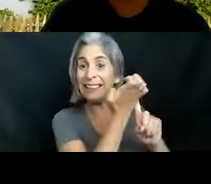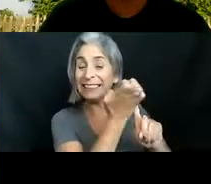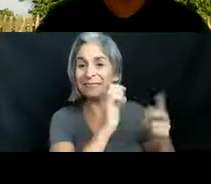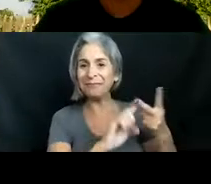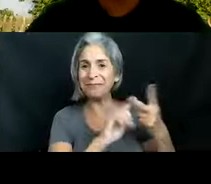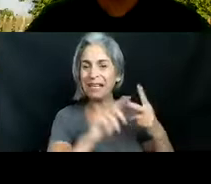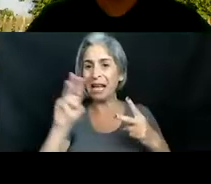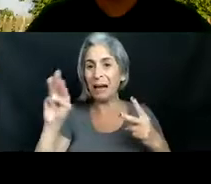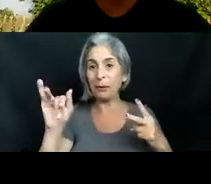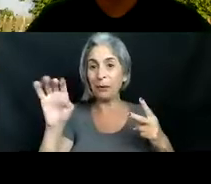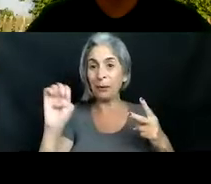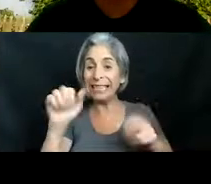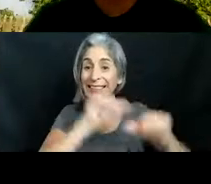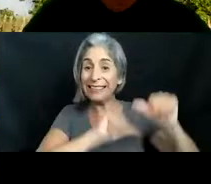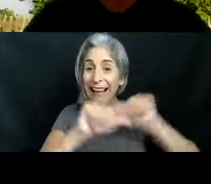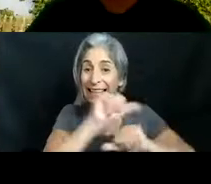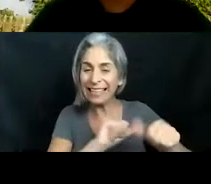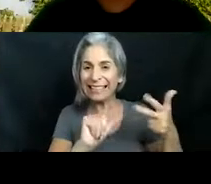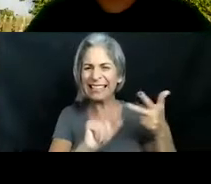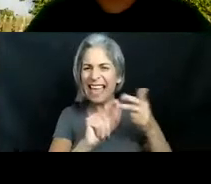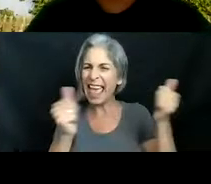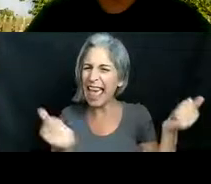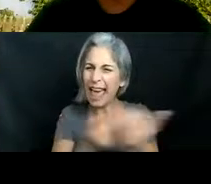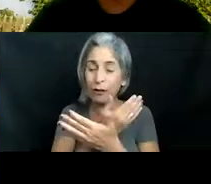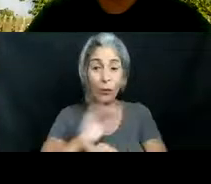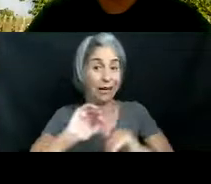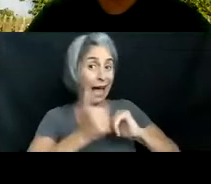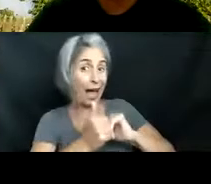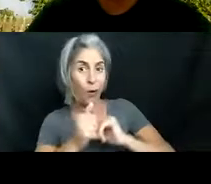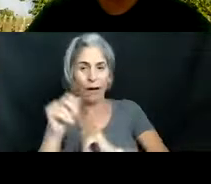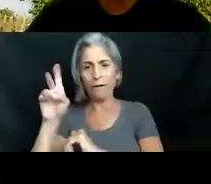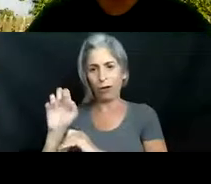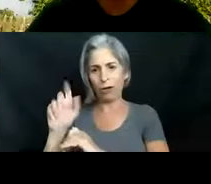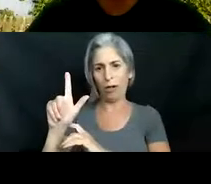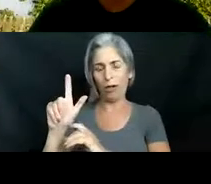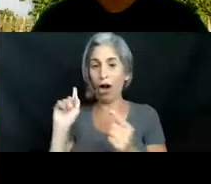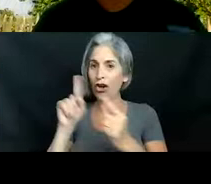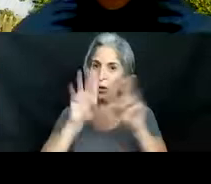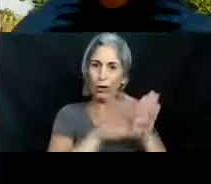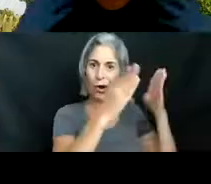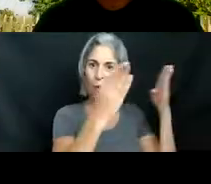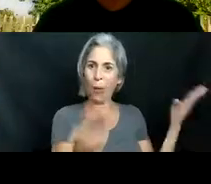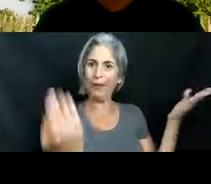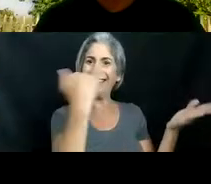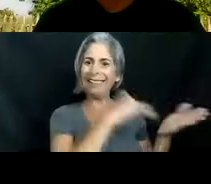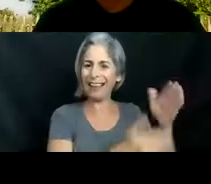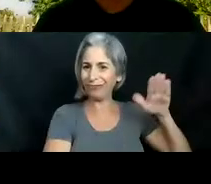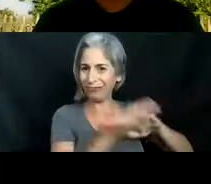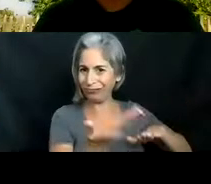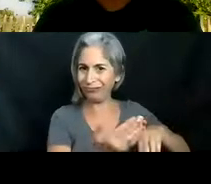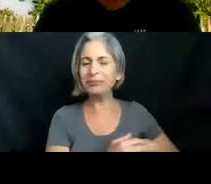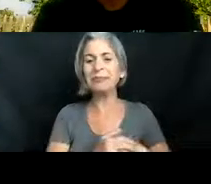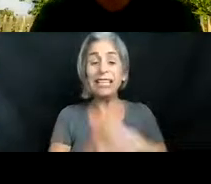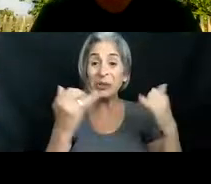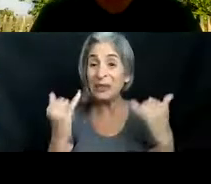marine science issues for everyone virtually um until we are able to open up again so i'm very excited today